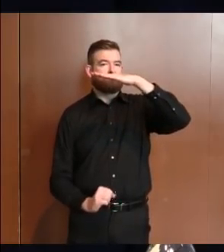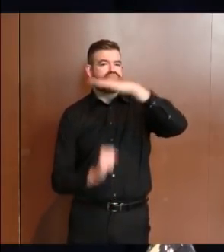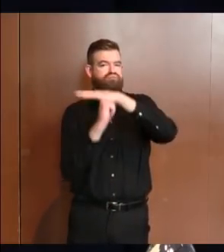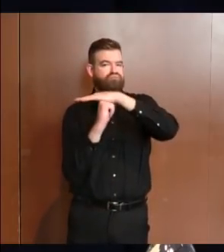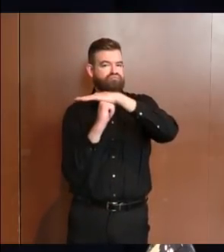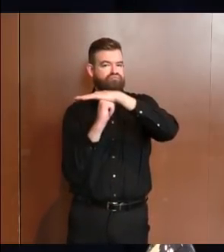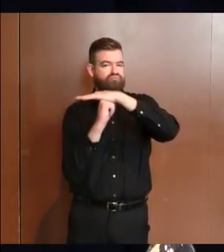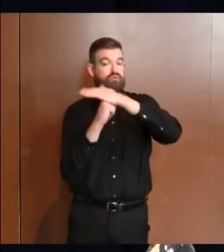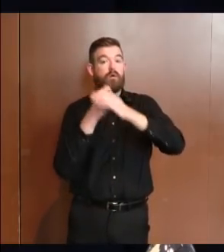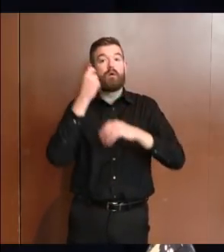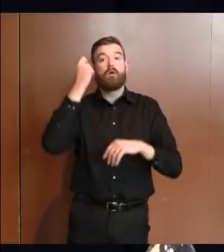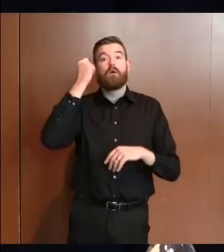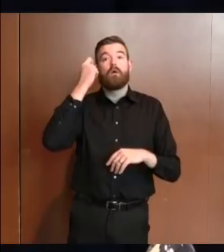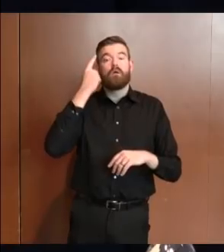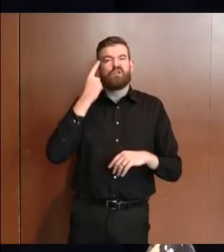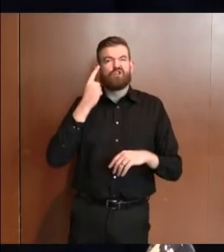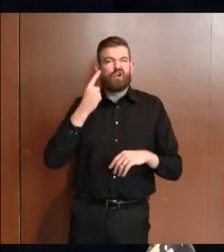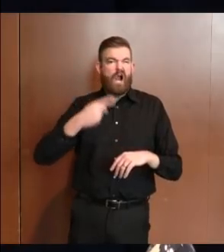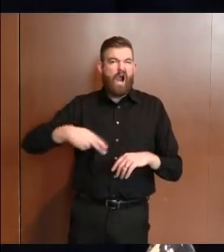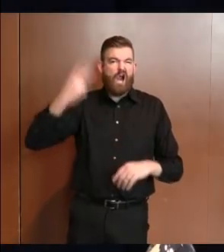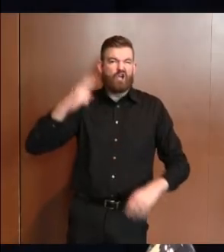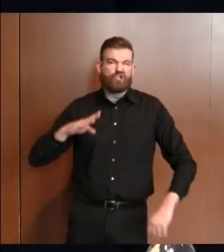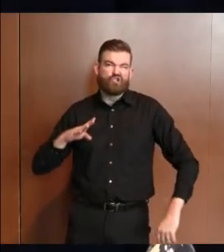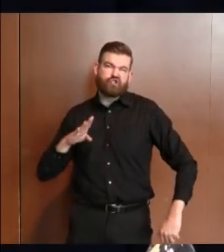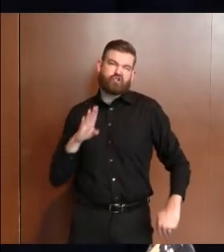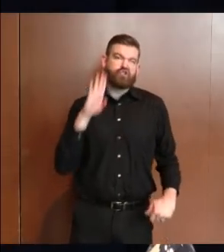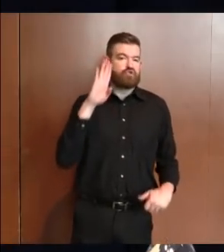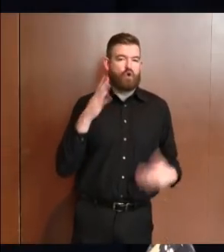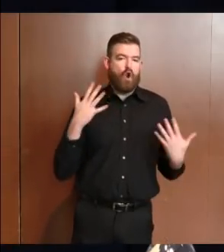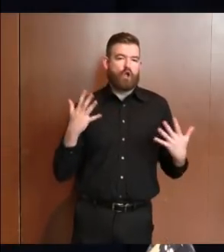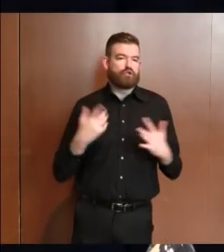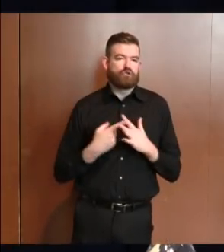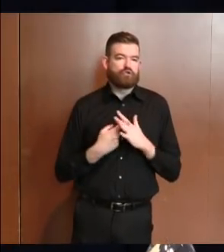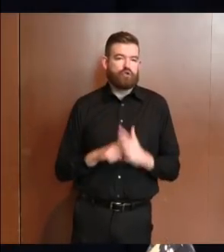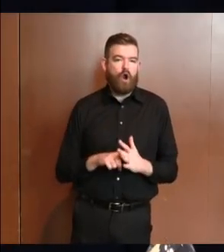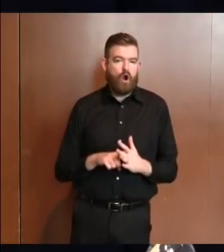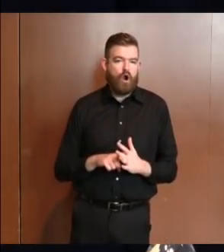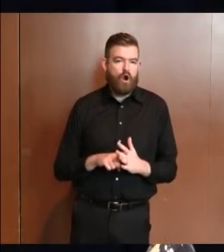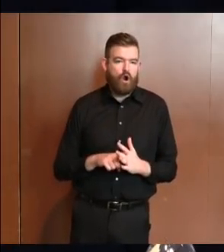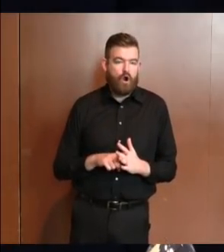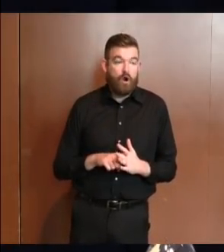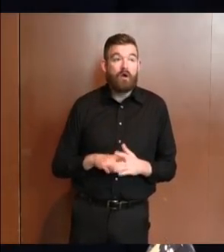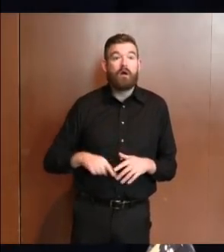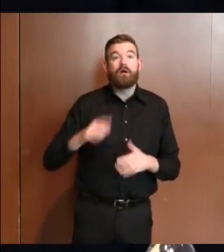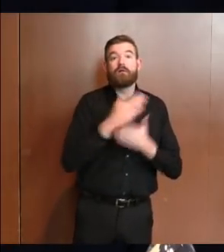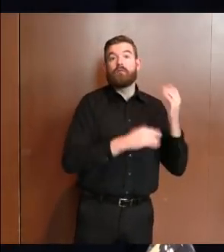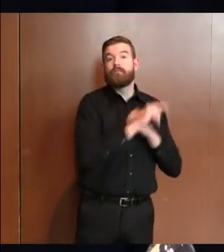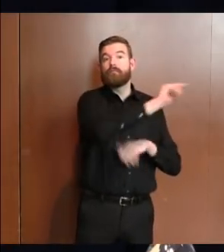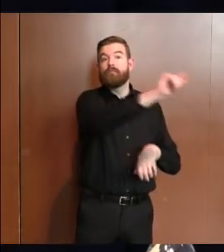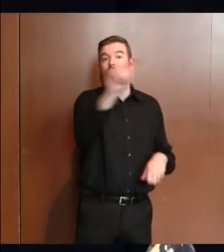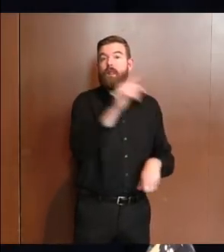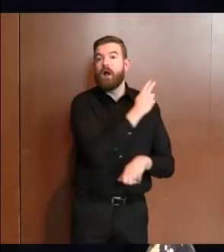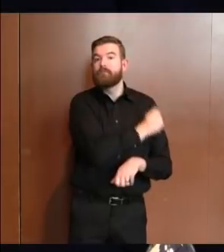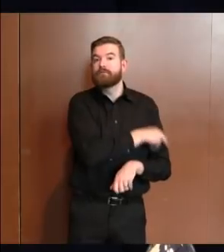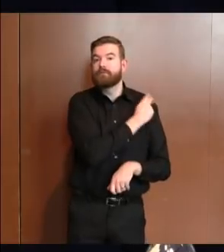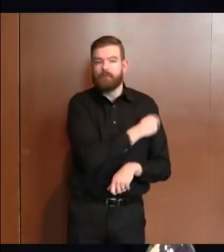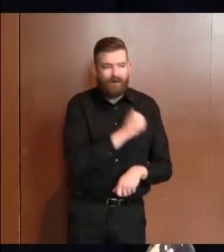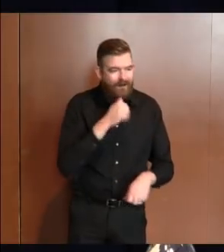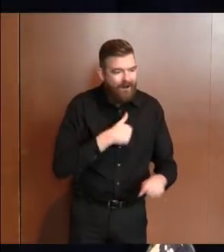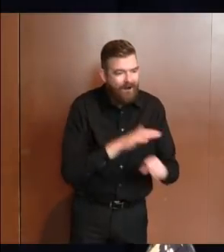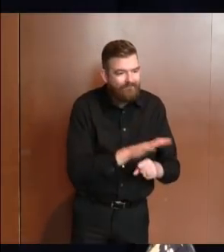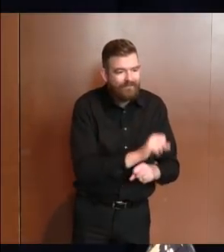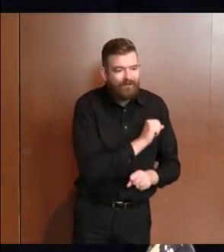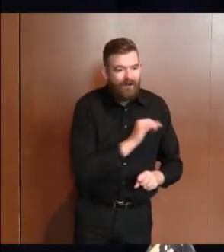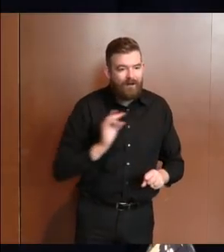Last night, we had nine hospitals on divert, primarily due to staffing issues and critical care